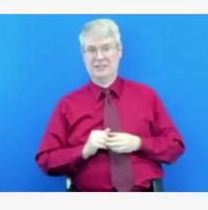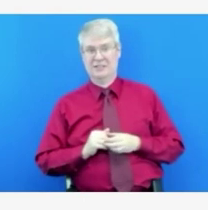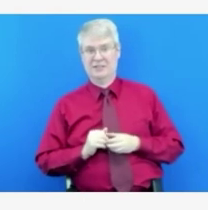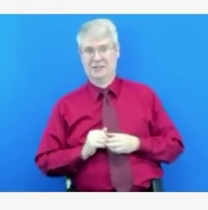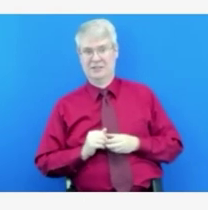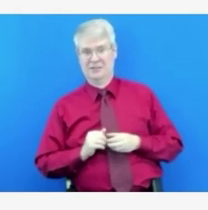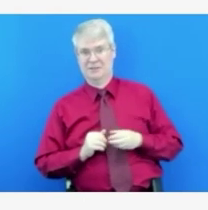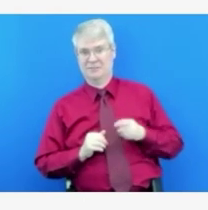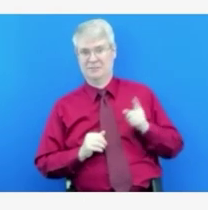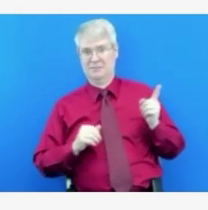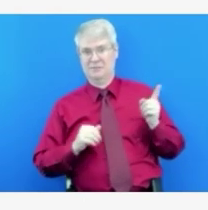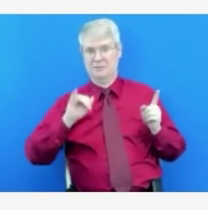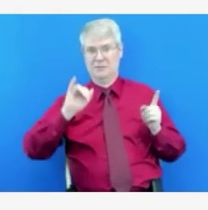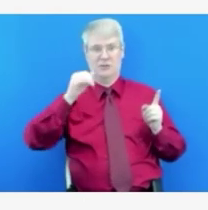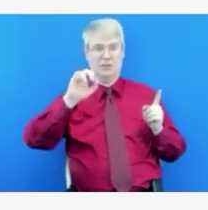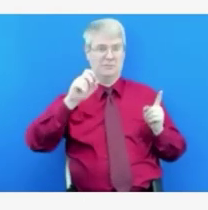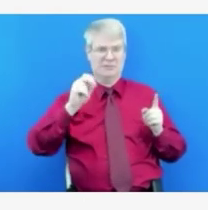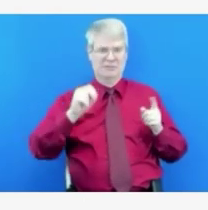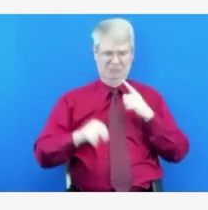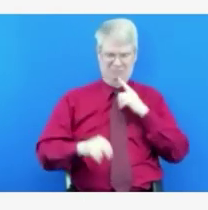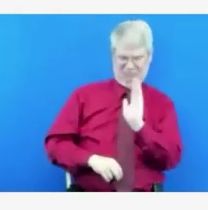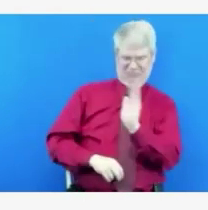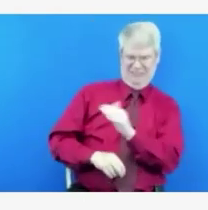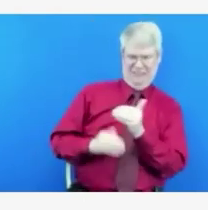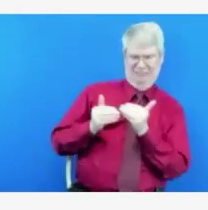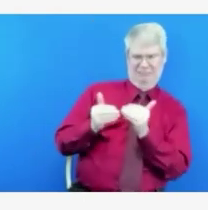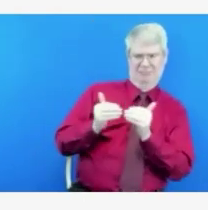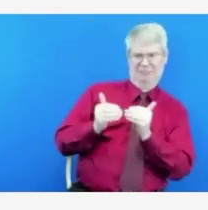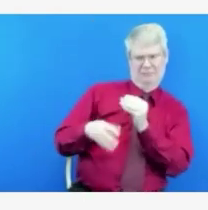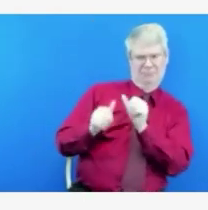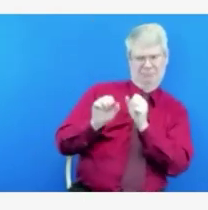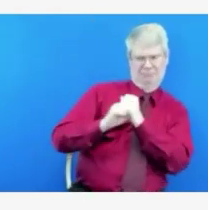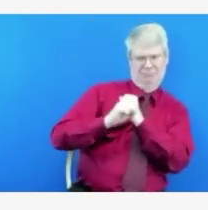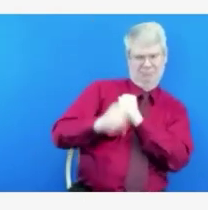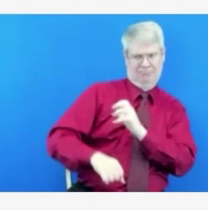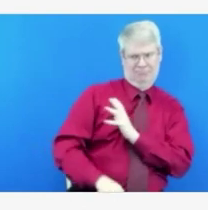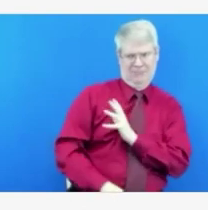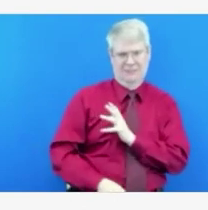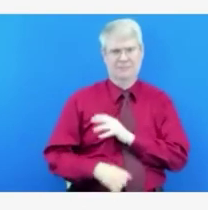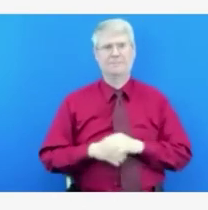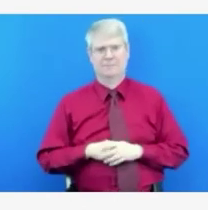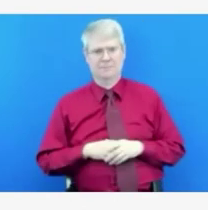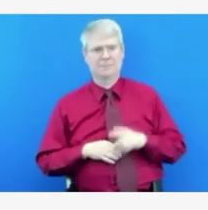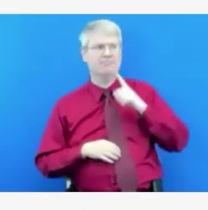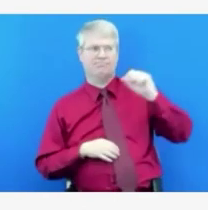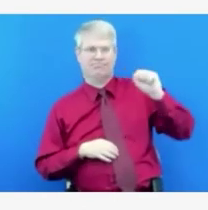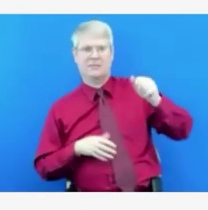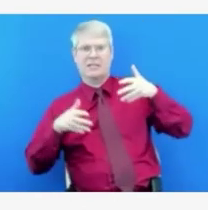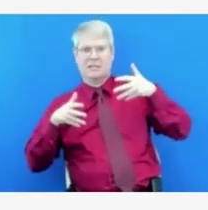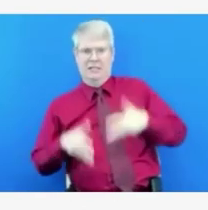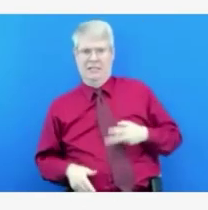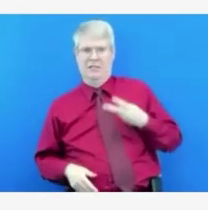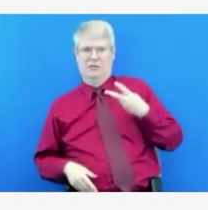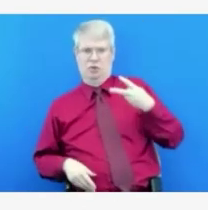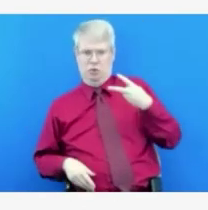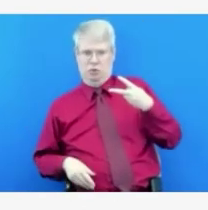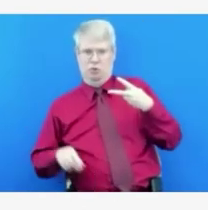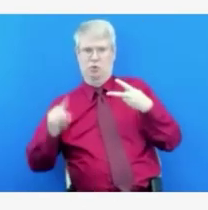questions, one from Melissa Davlin and one from Ian Stevenson. So we'll go ahead and start with Melissa Davlin.